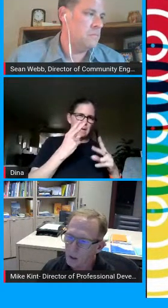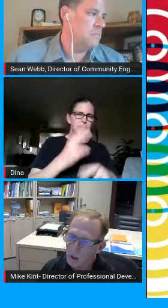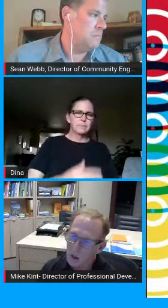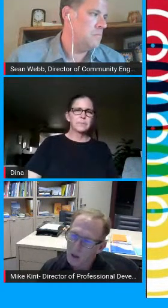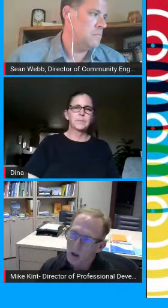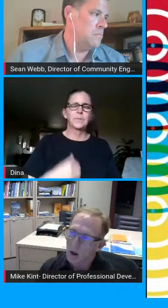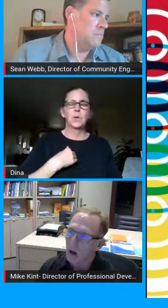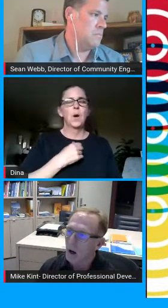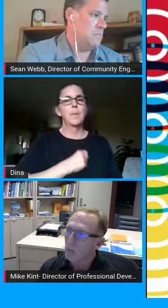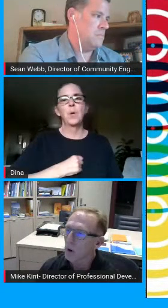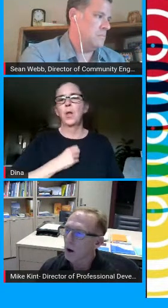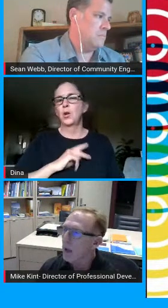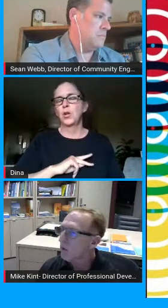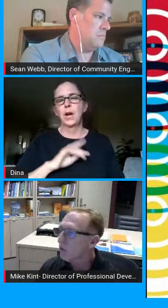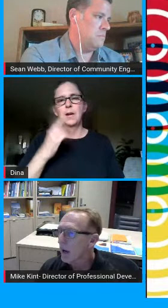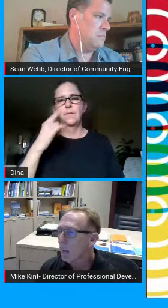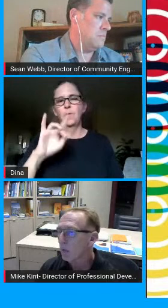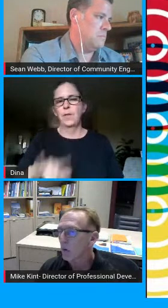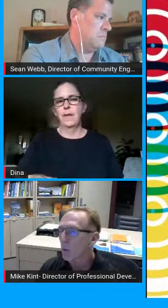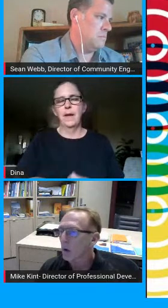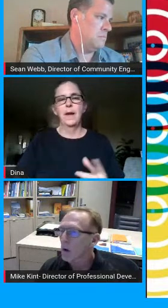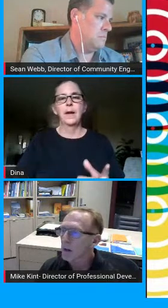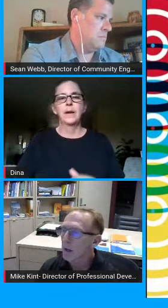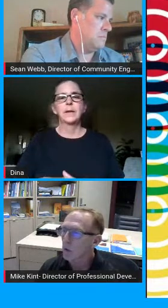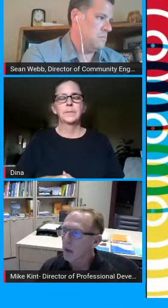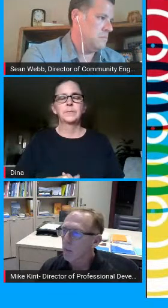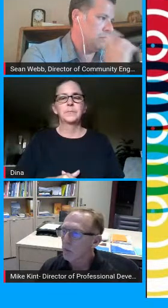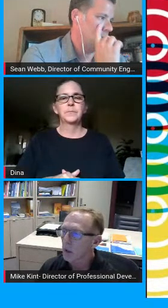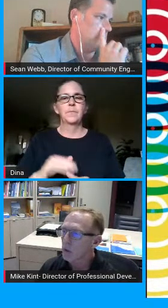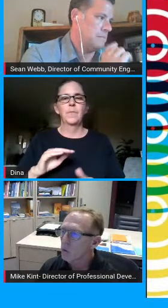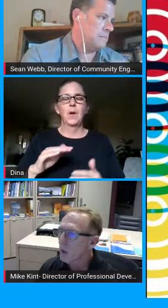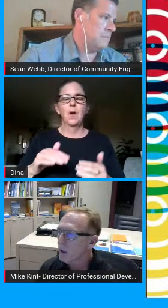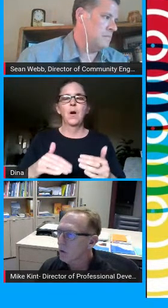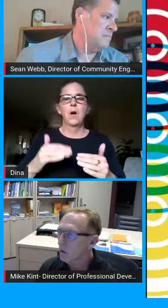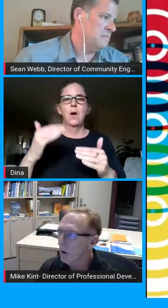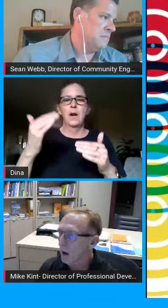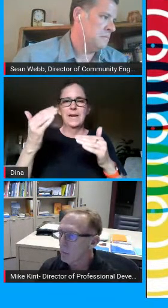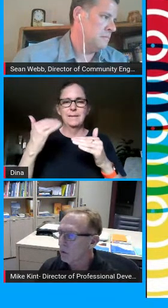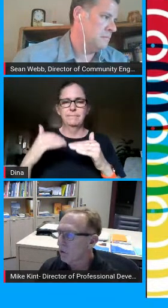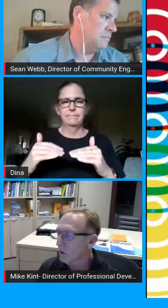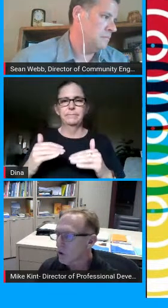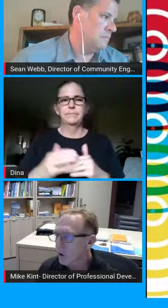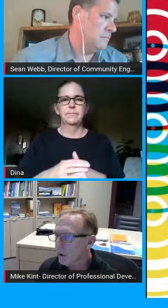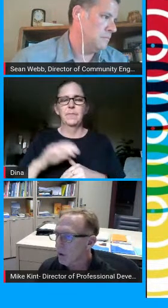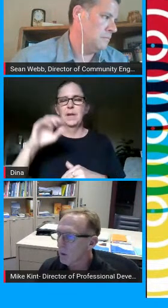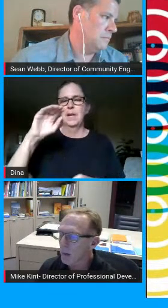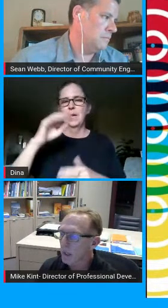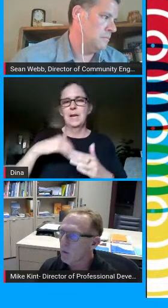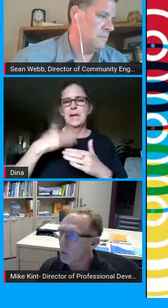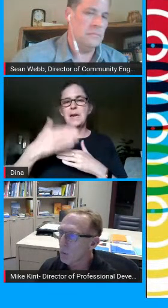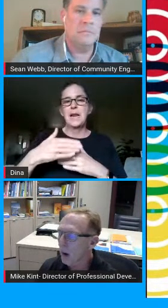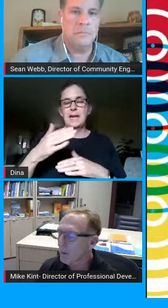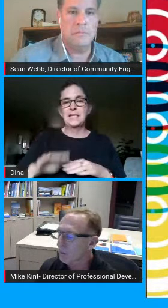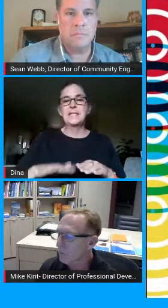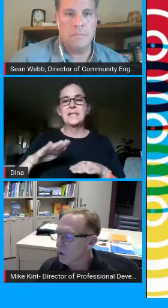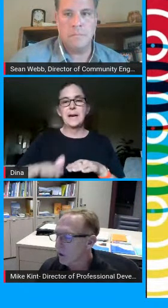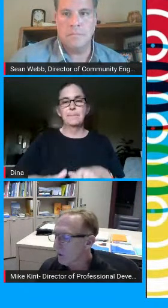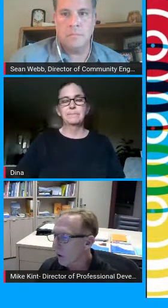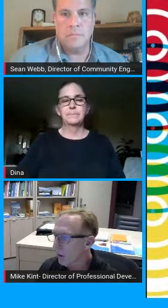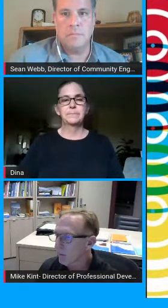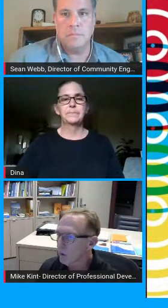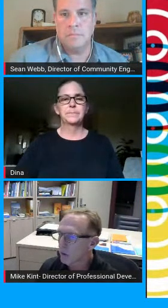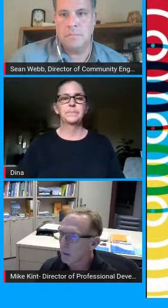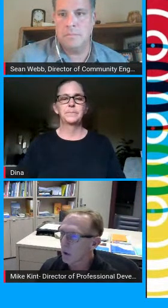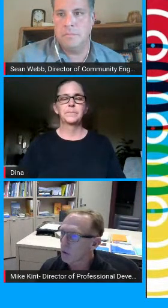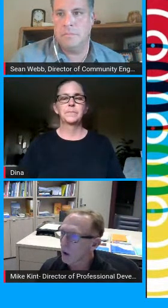for that um our next steps so what are our next steps i just wanted to um just assure you and many of you i'm